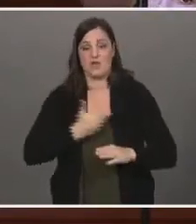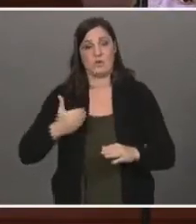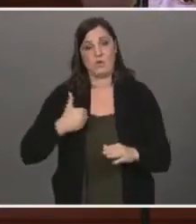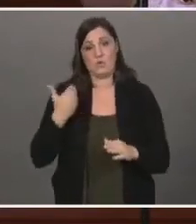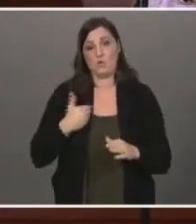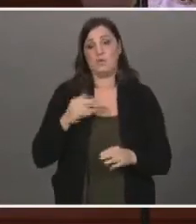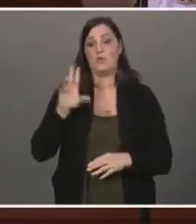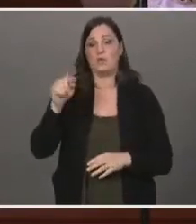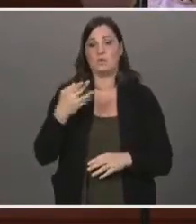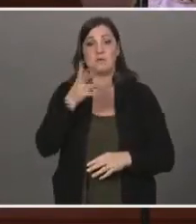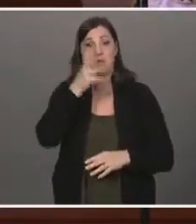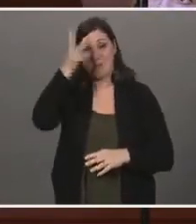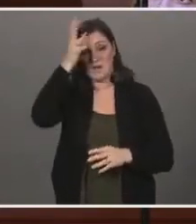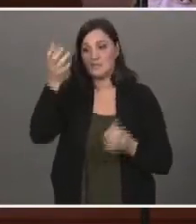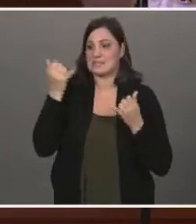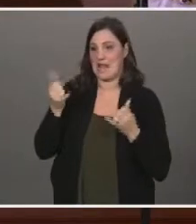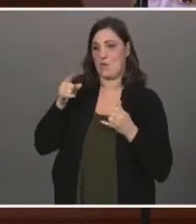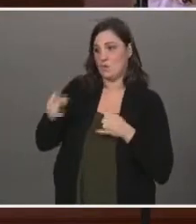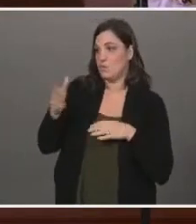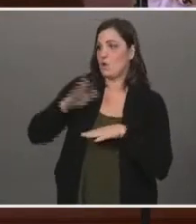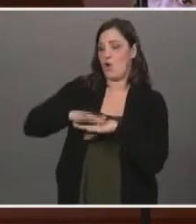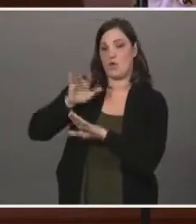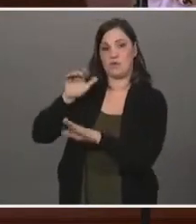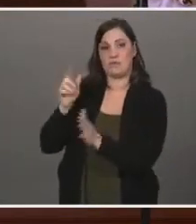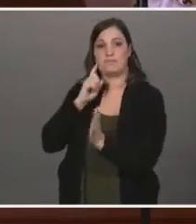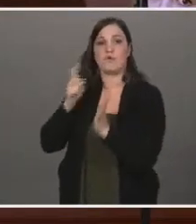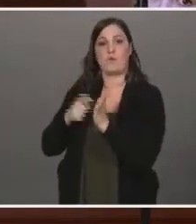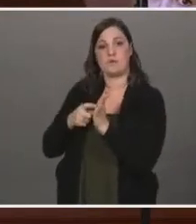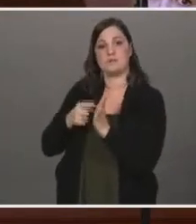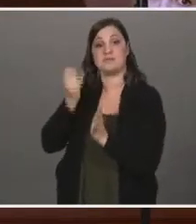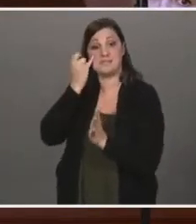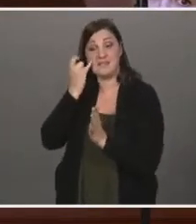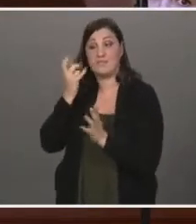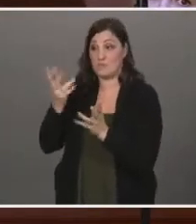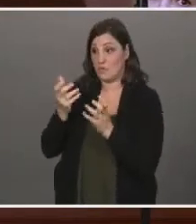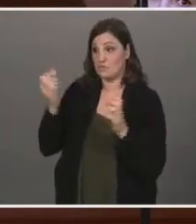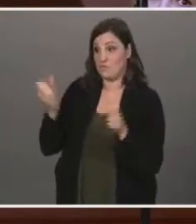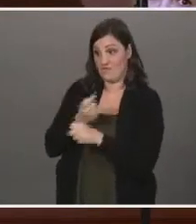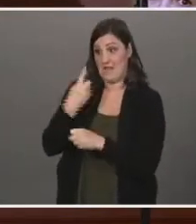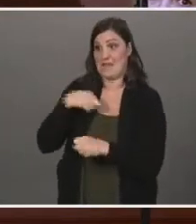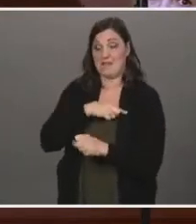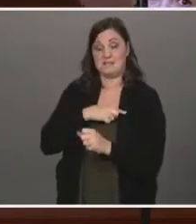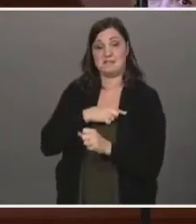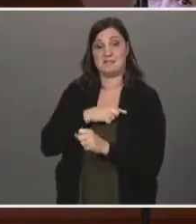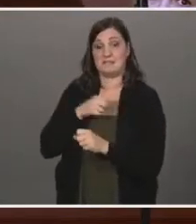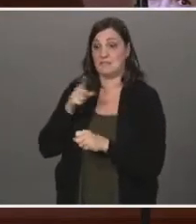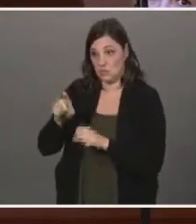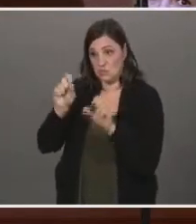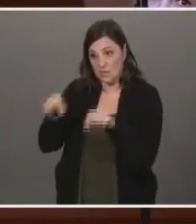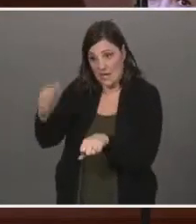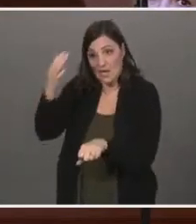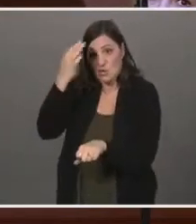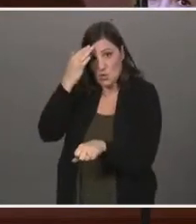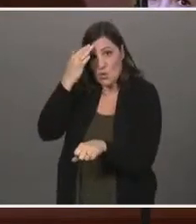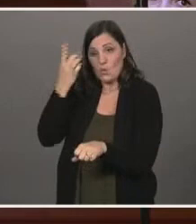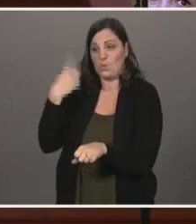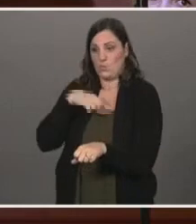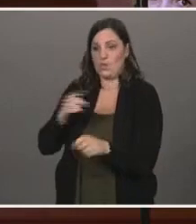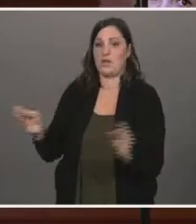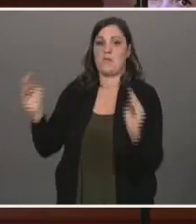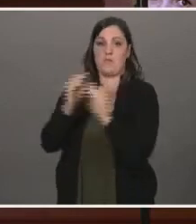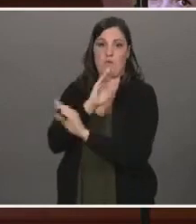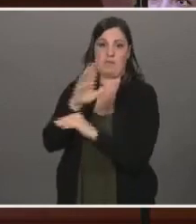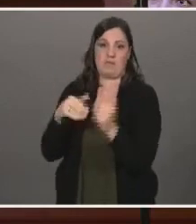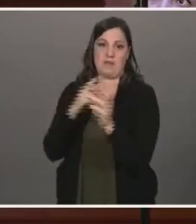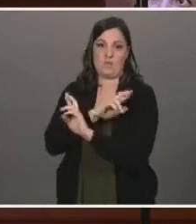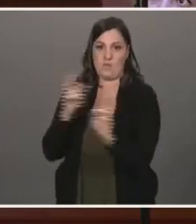Utah parents are putting you on notice. If you insist on fighting us, be assured that we are more than ready